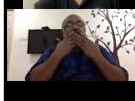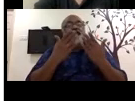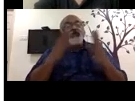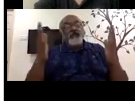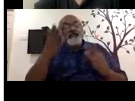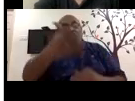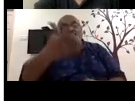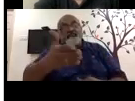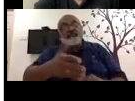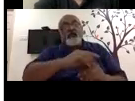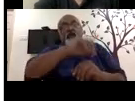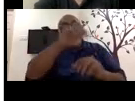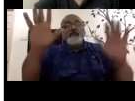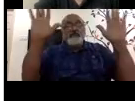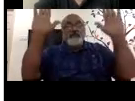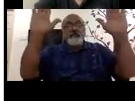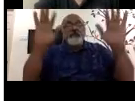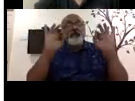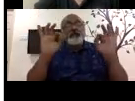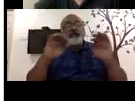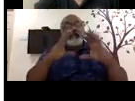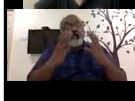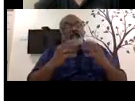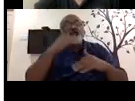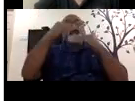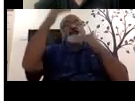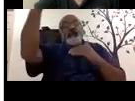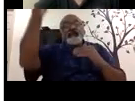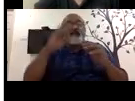wishing you all very good in this course and in your career aspect.